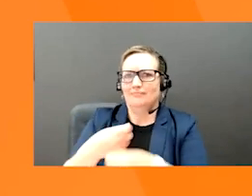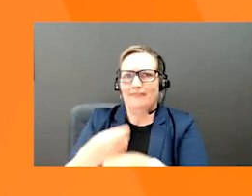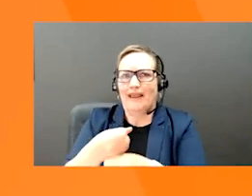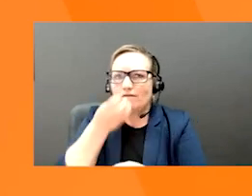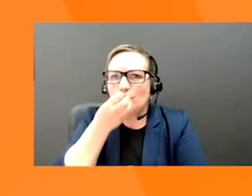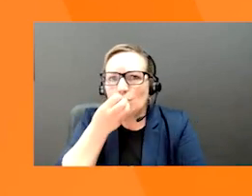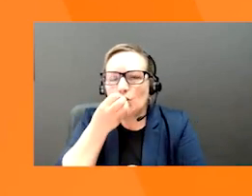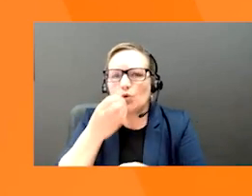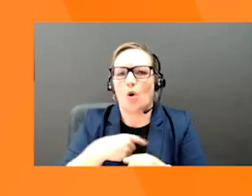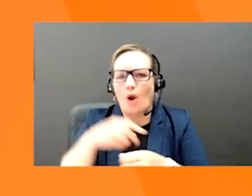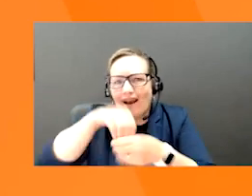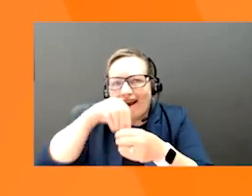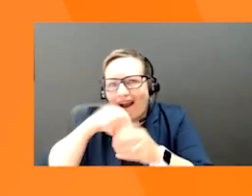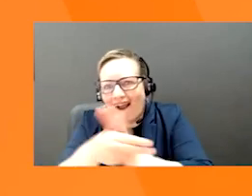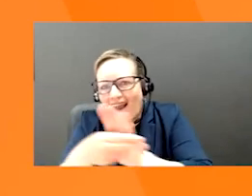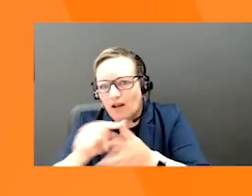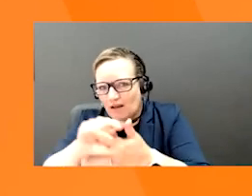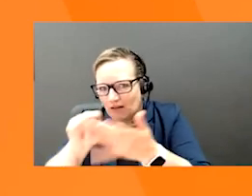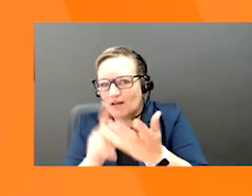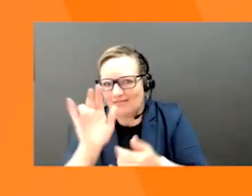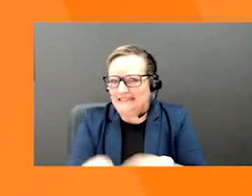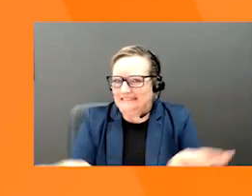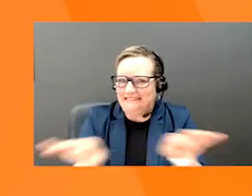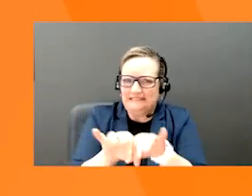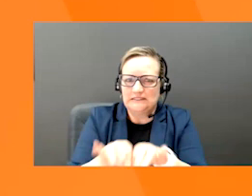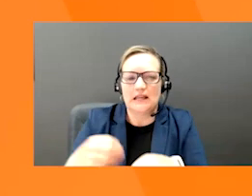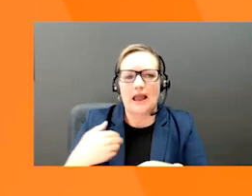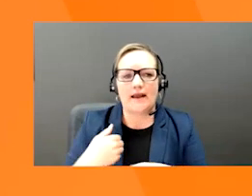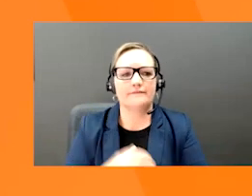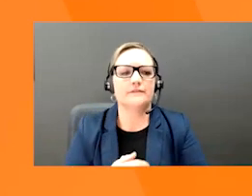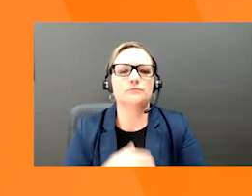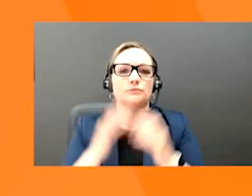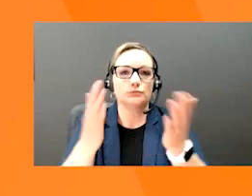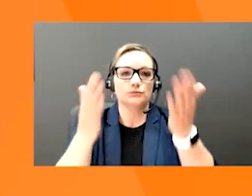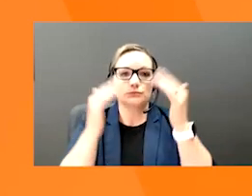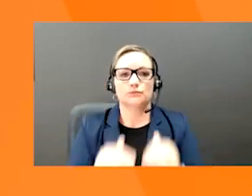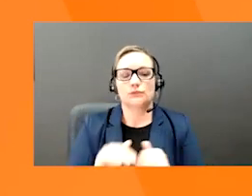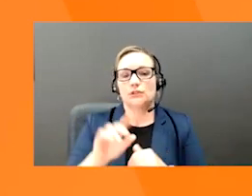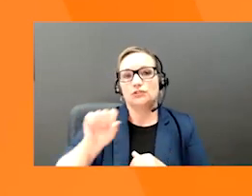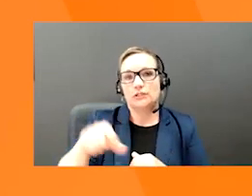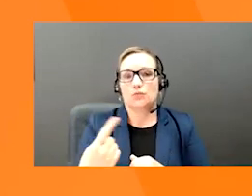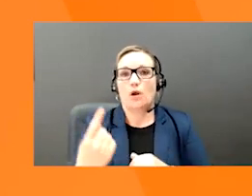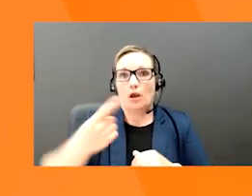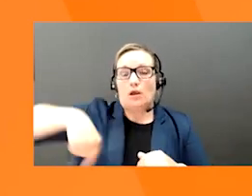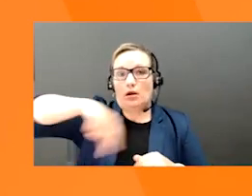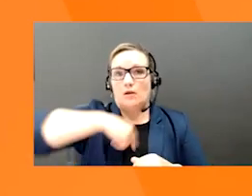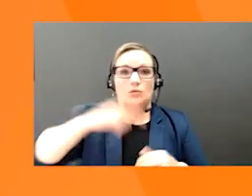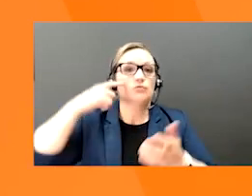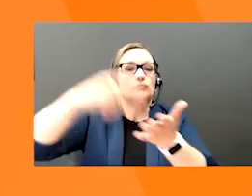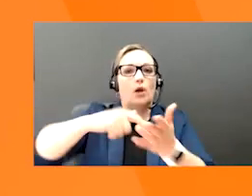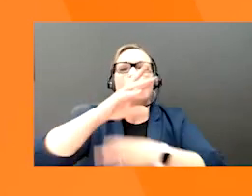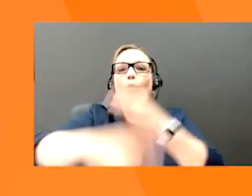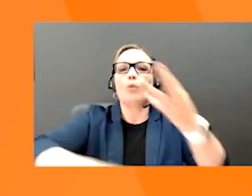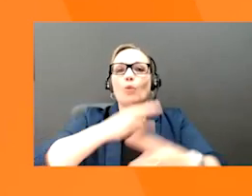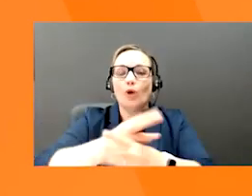claims. And GS1 is the only provider of GS1 jetons and barcodes and are recognized around the world.